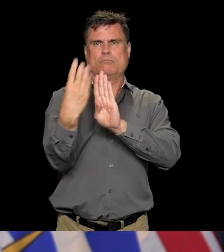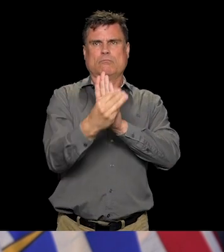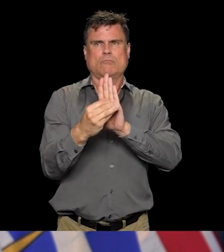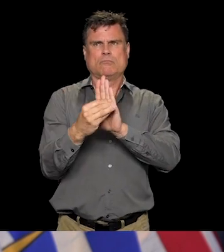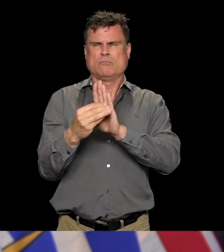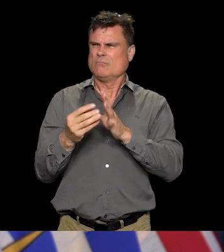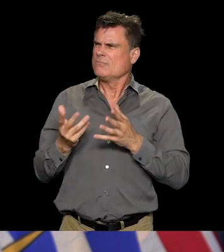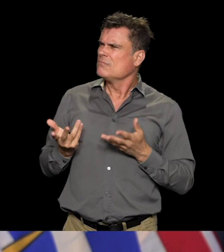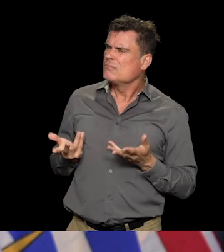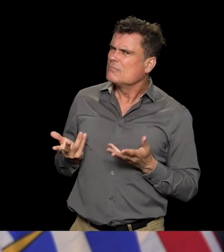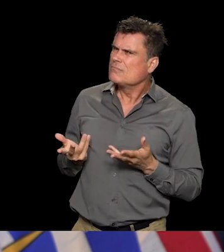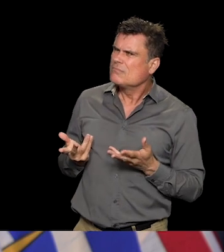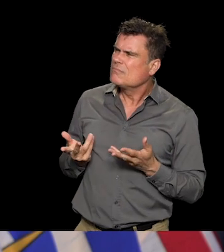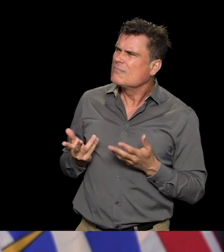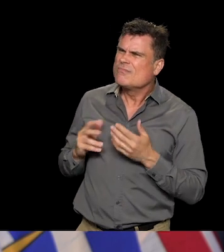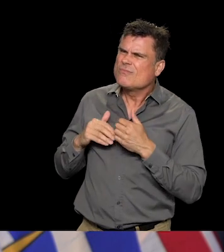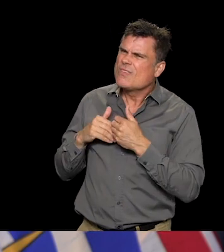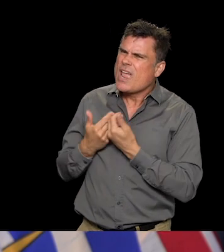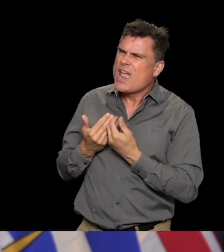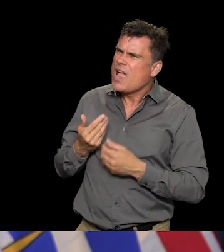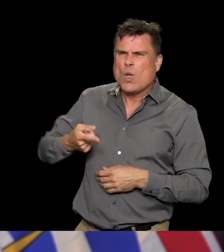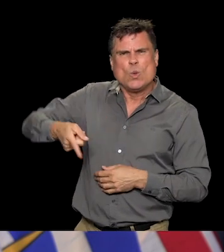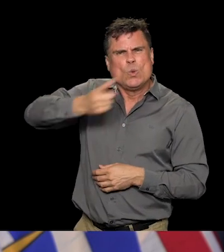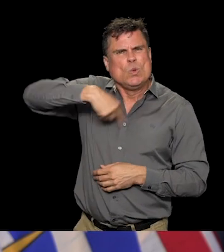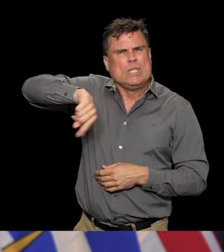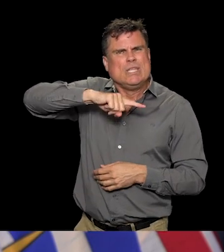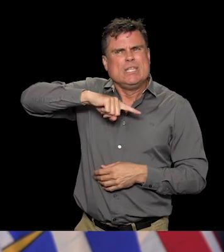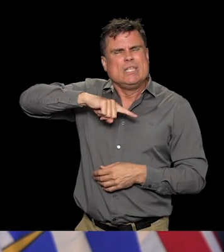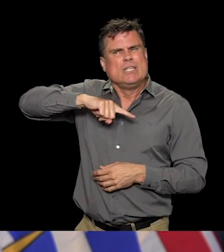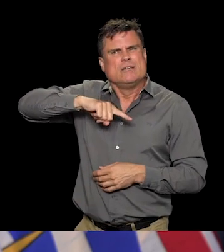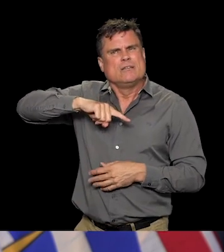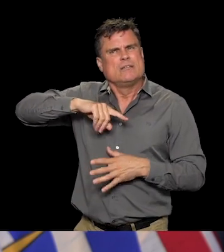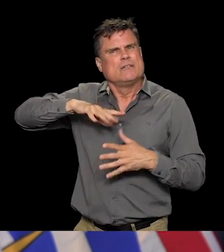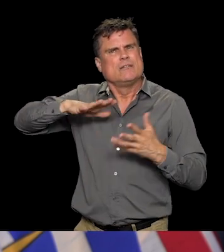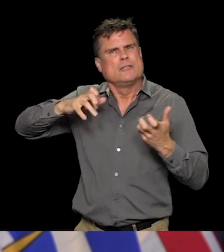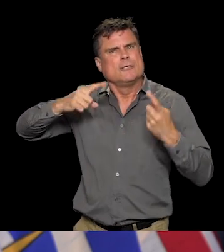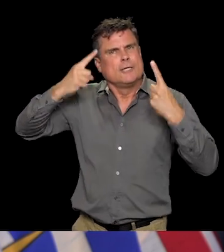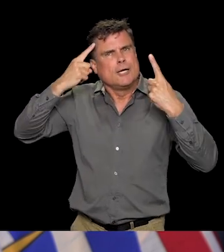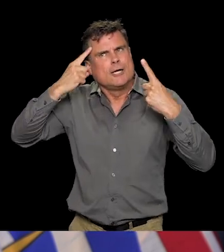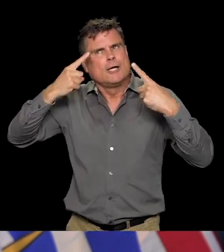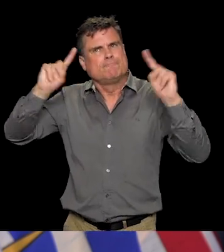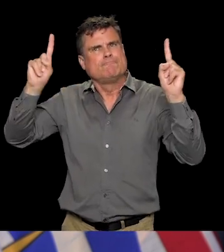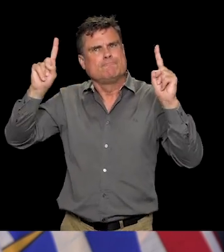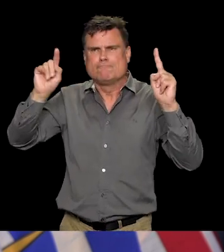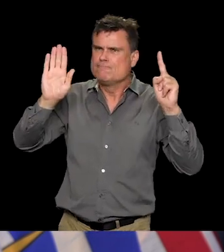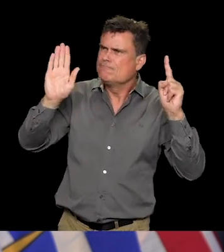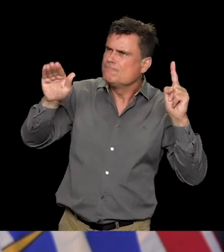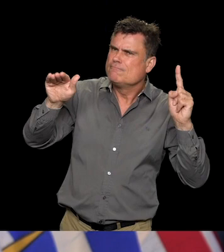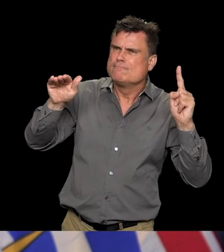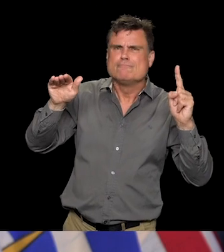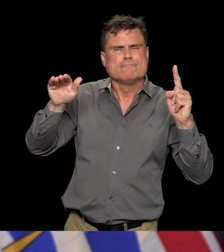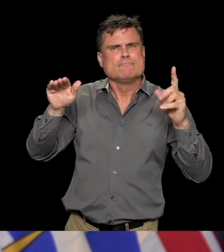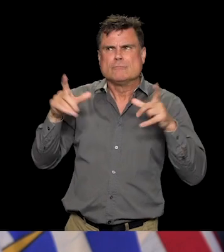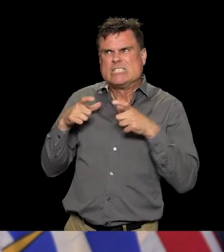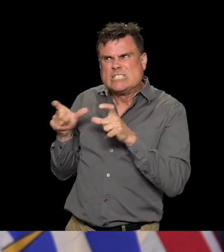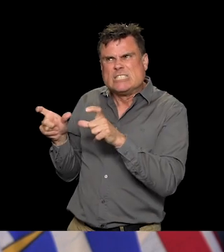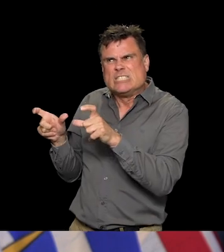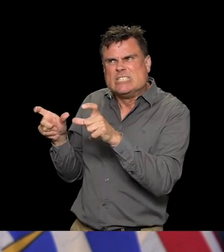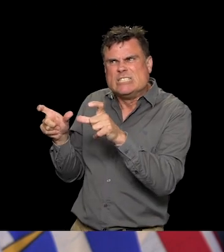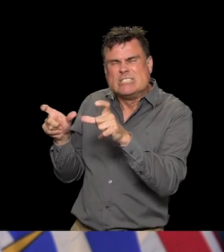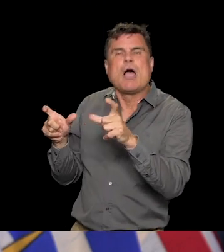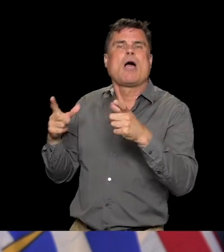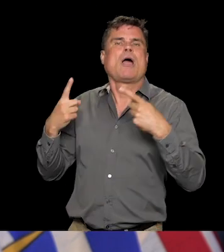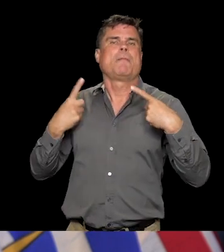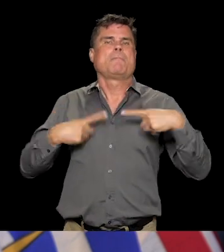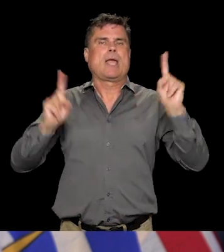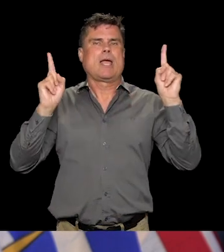Yeah, no. Our aim is not to achieve herd immunity through infecting people. We've seen that that can be deadly